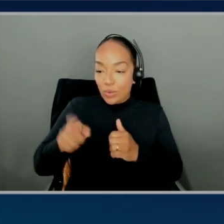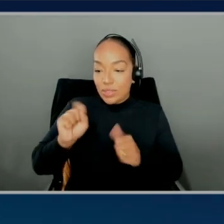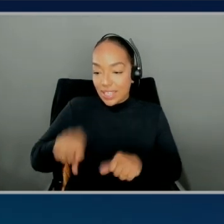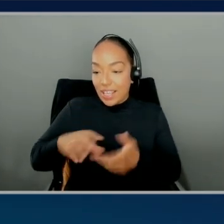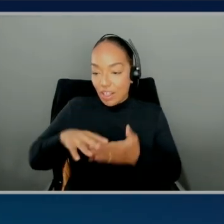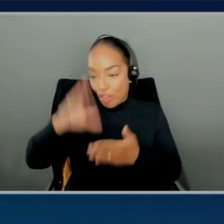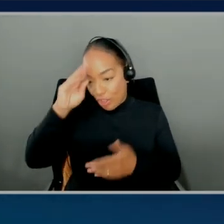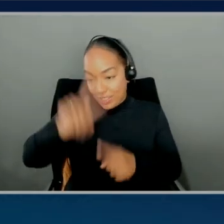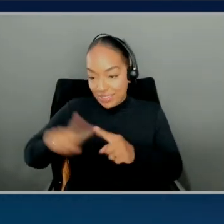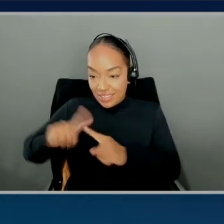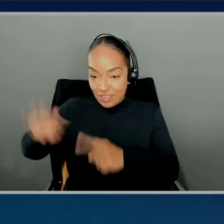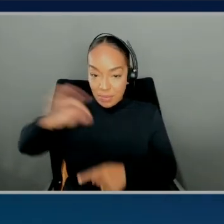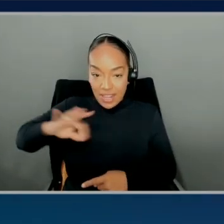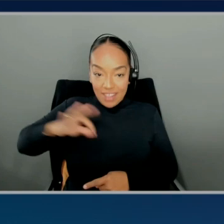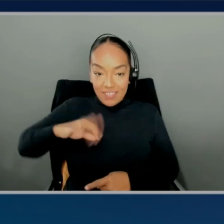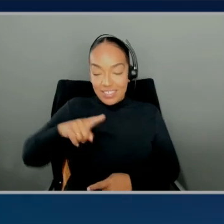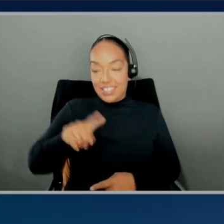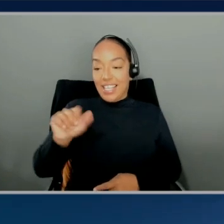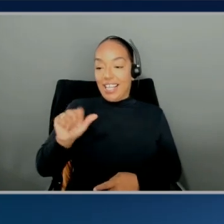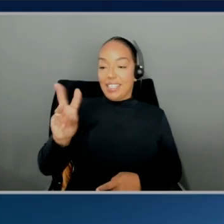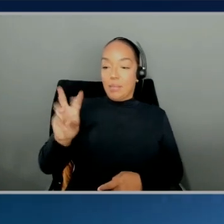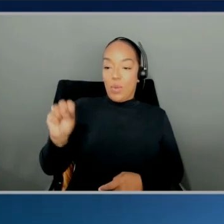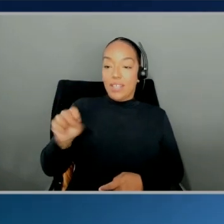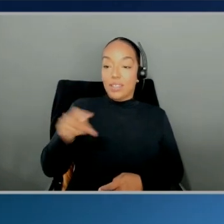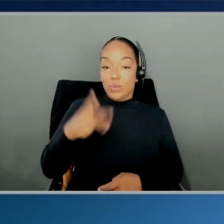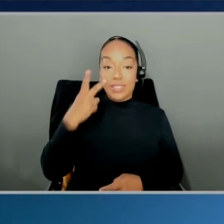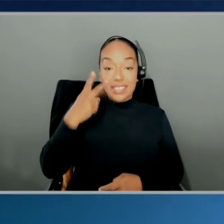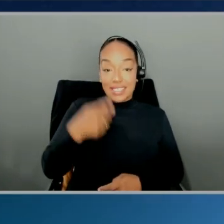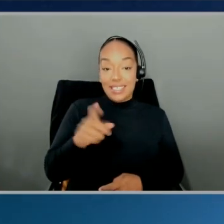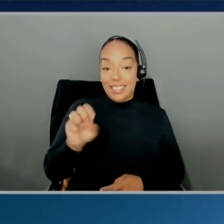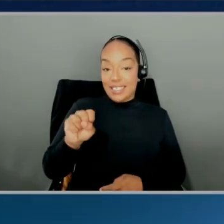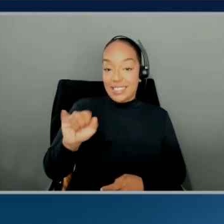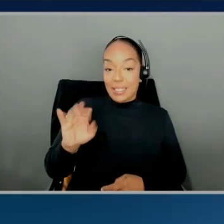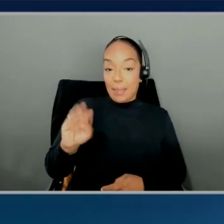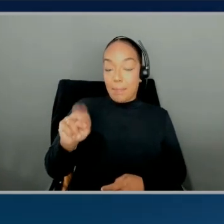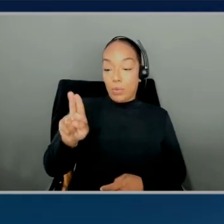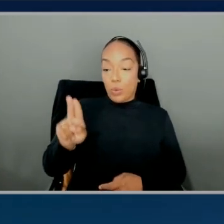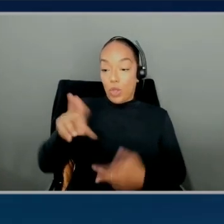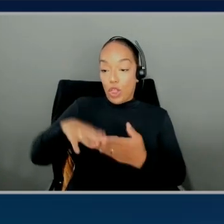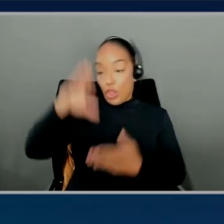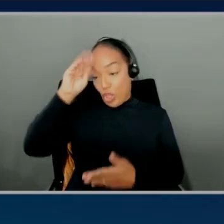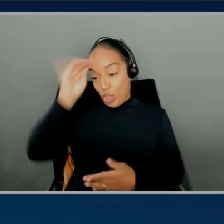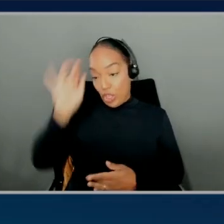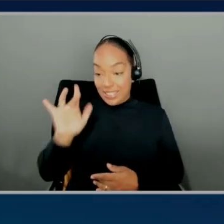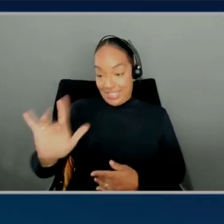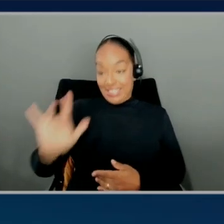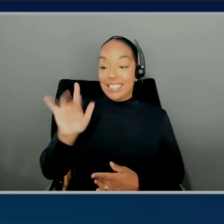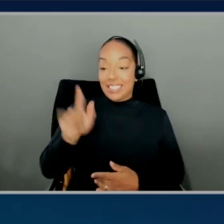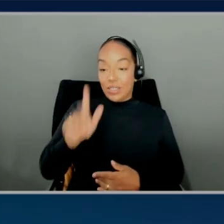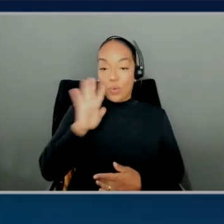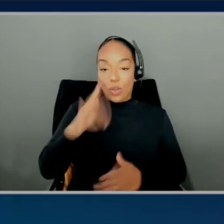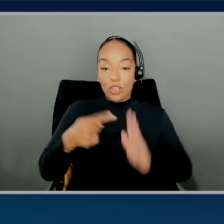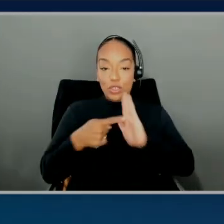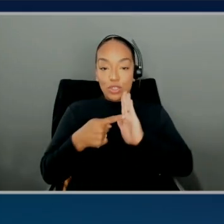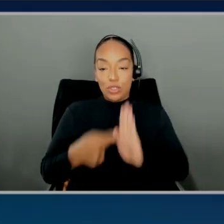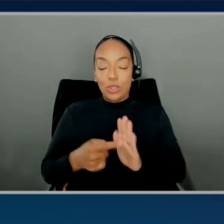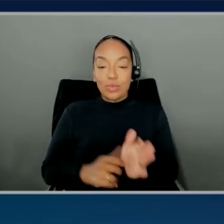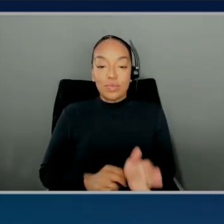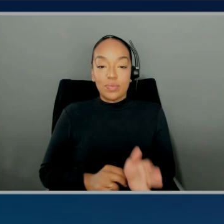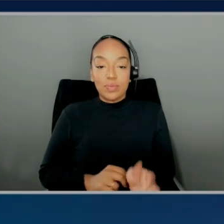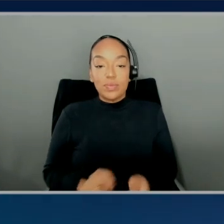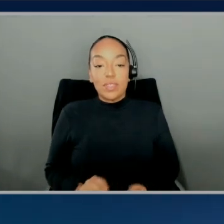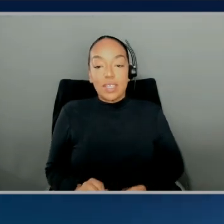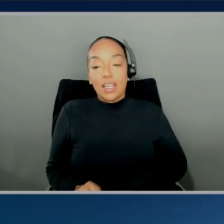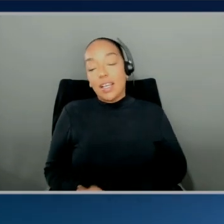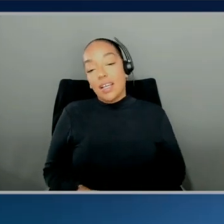tab right here. But if you go back over to the main AWS Simulearn tab, then that'll walk through... Yep, here we go. So about AWS Simulearn, it